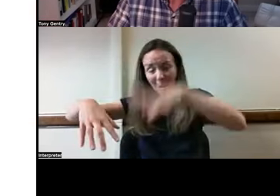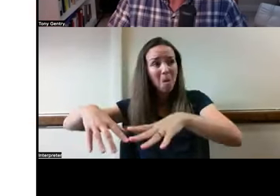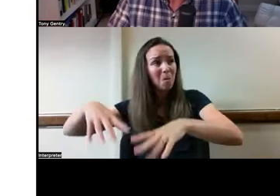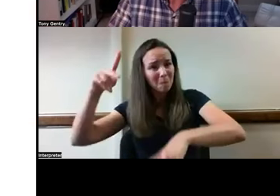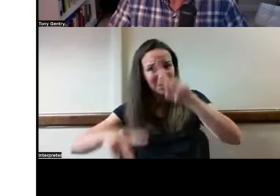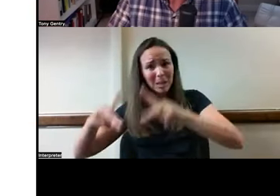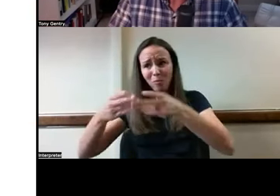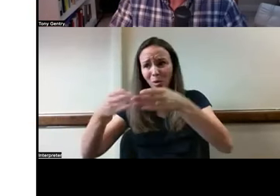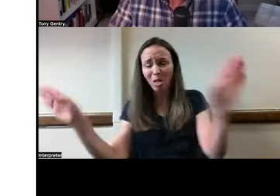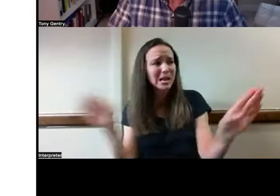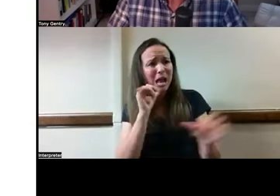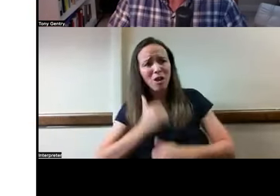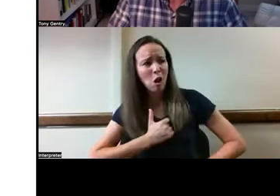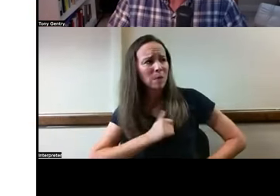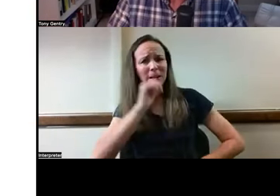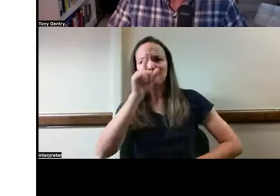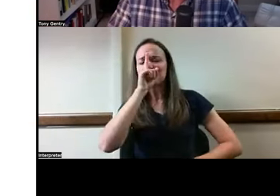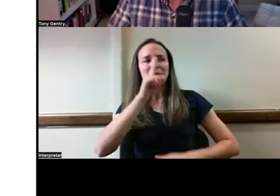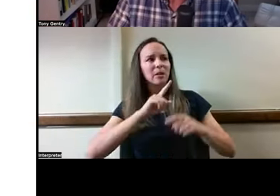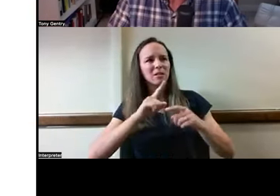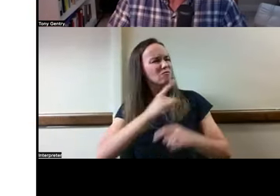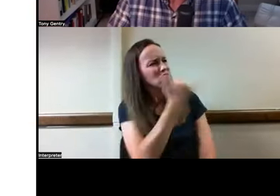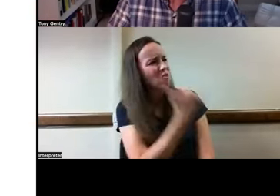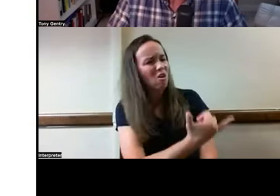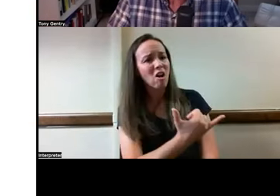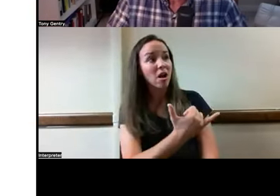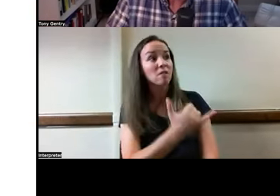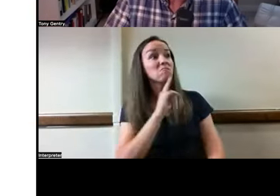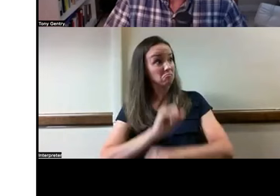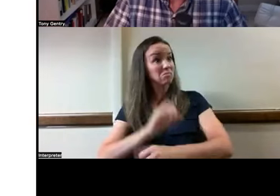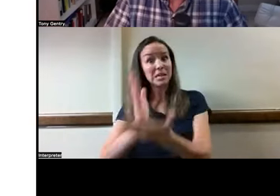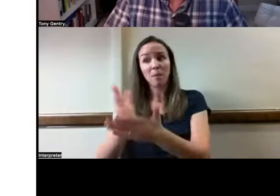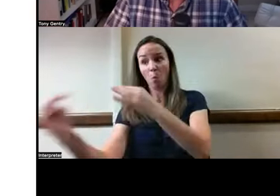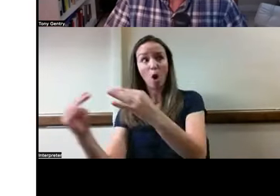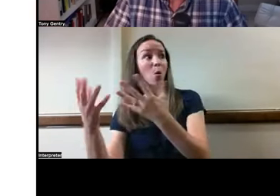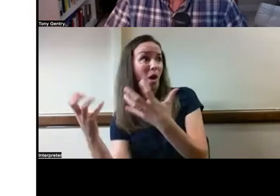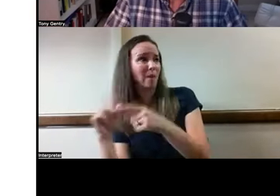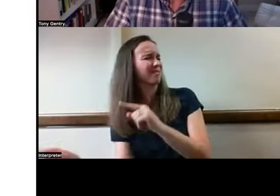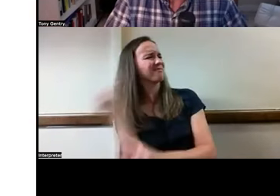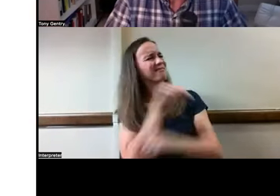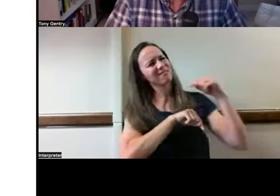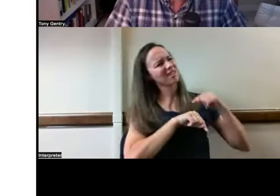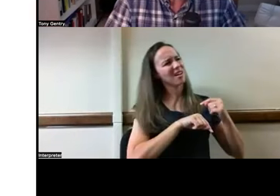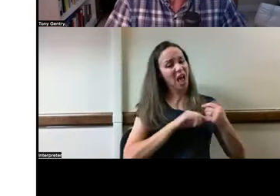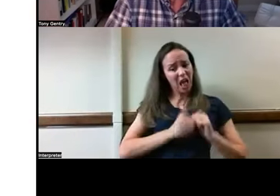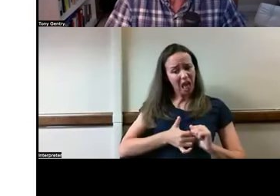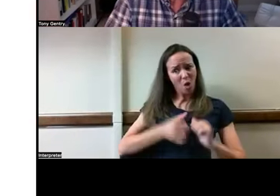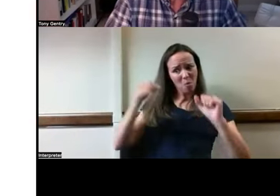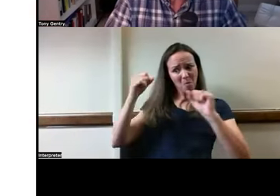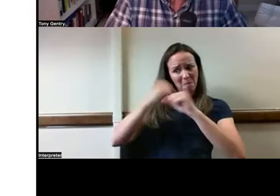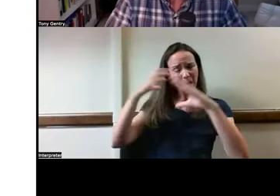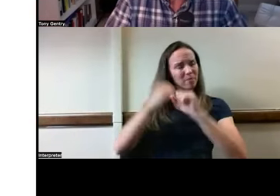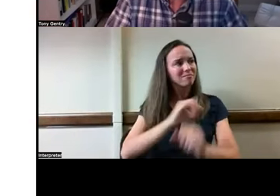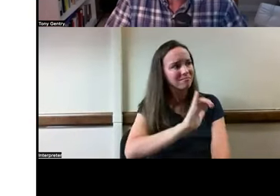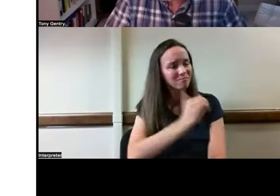cities is wrong no matter what you do, no matter what the outcome may be. In his case, we know the outcome of what